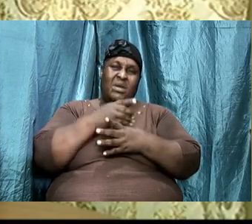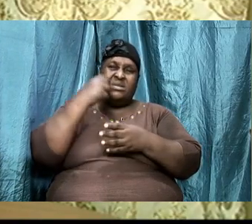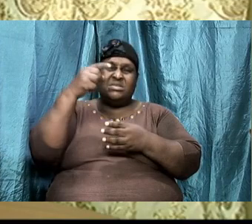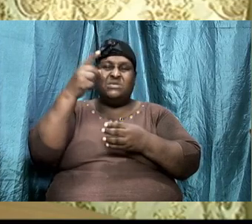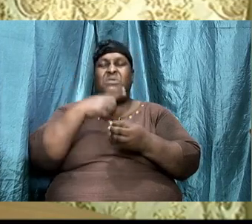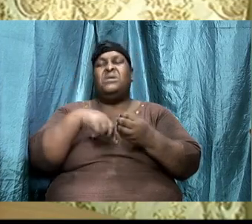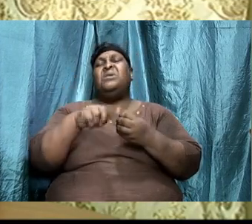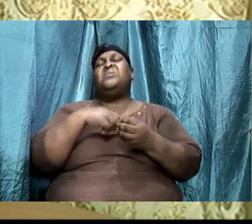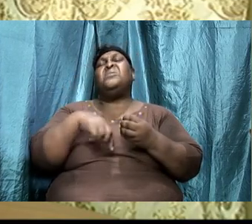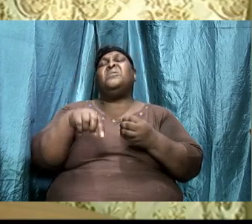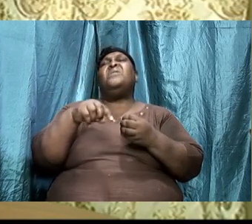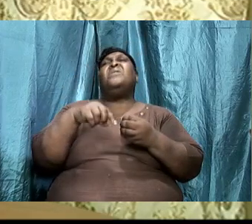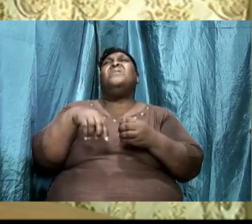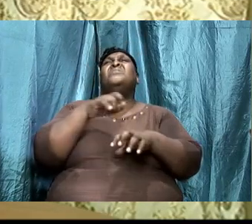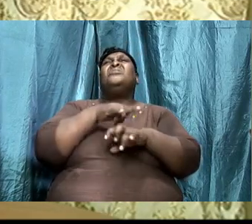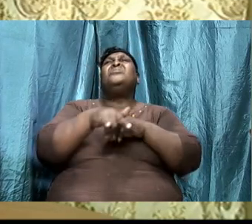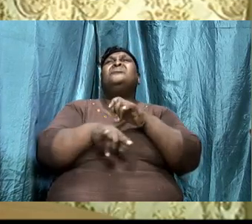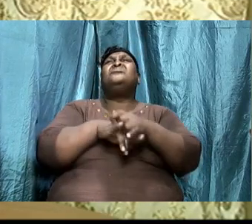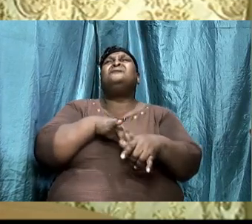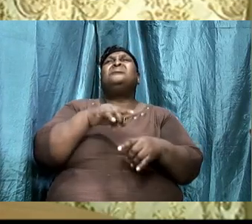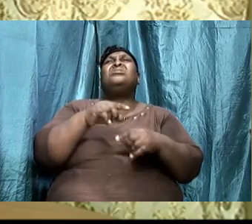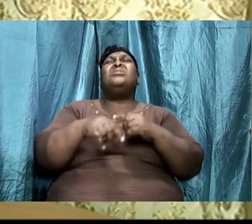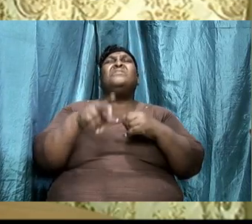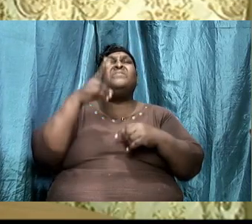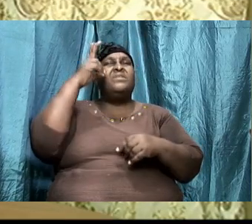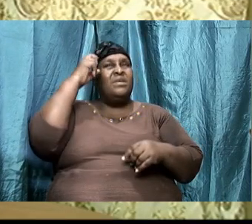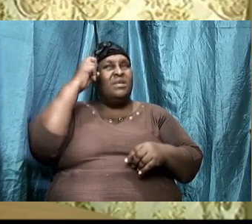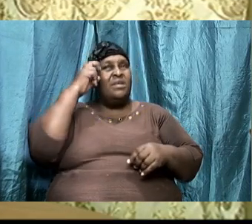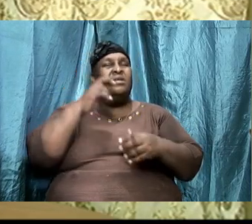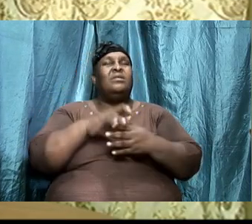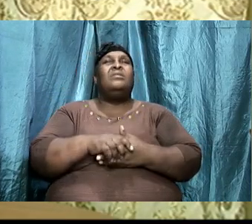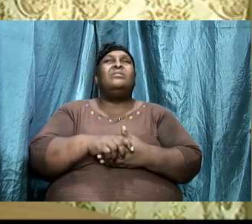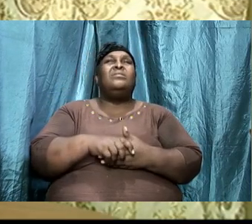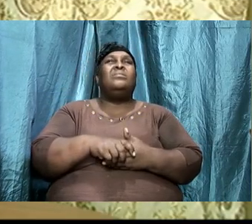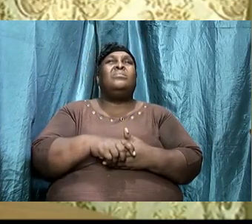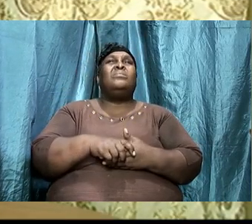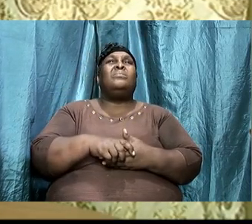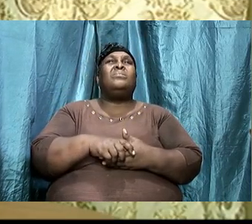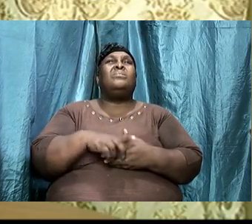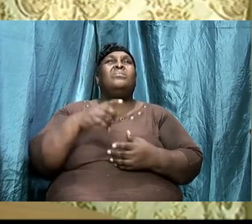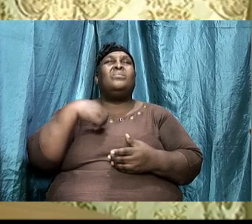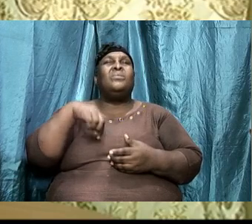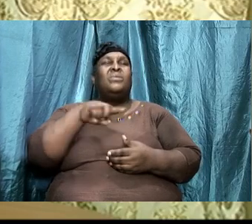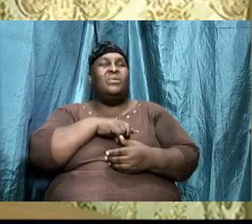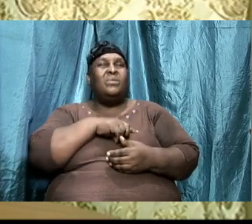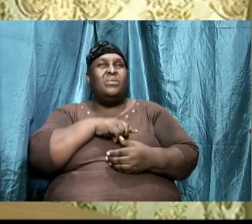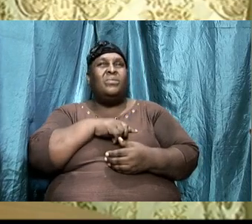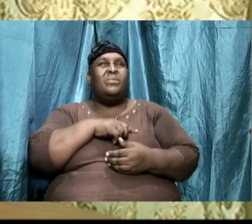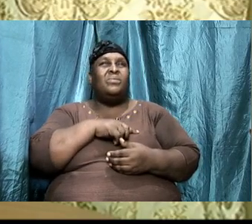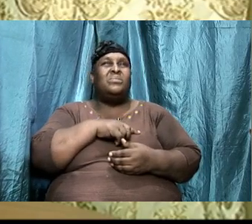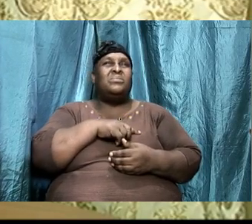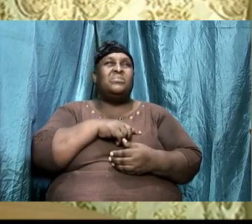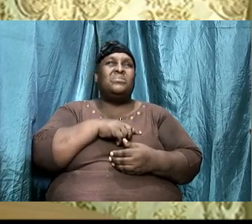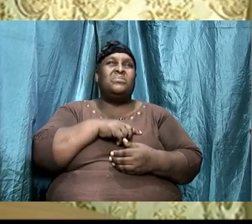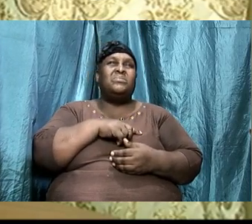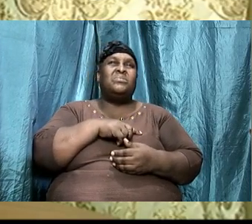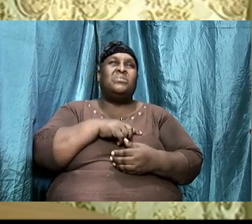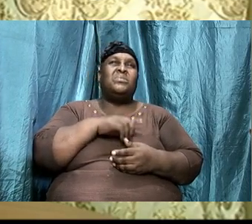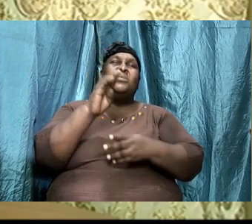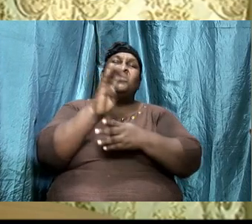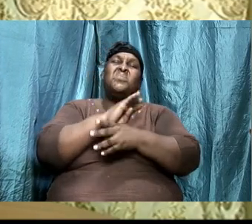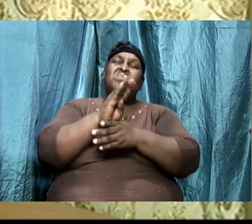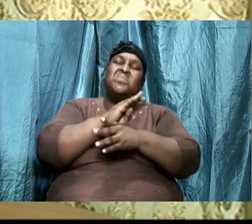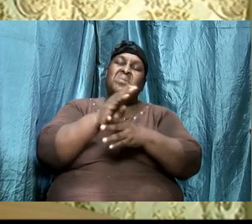and some of the devices, of the adversary, we will, you know, incorporate, how it is that we should, you know, have on the, breastplate of